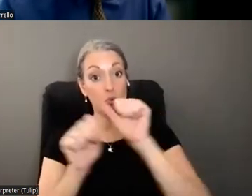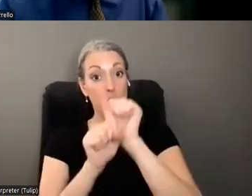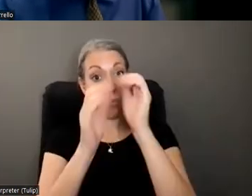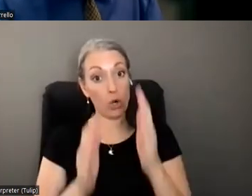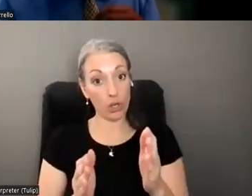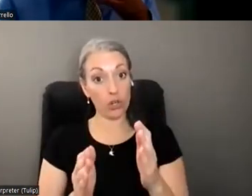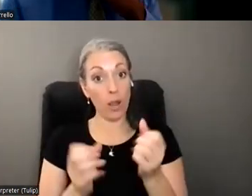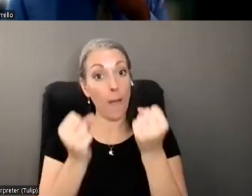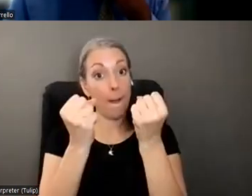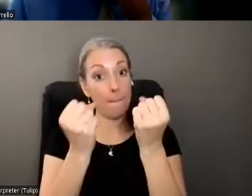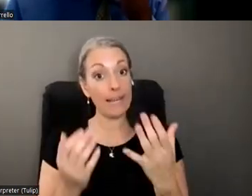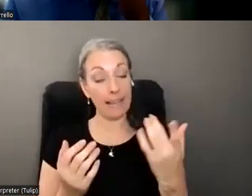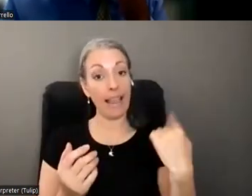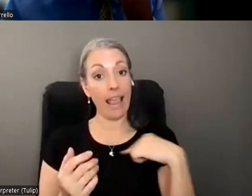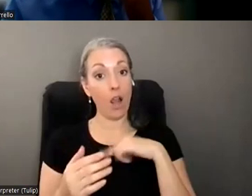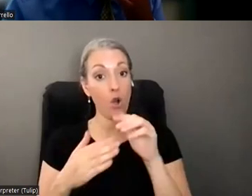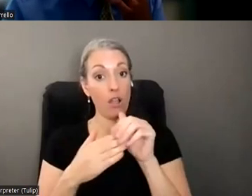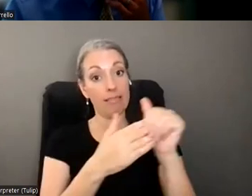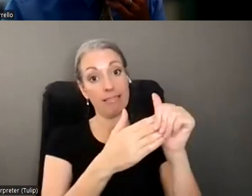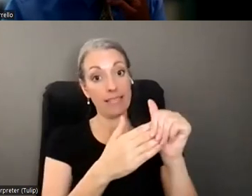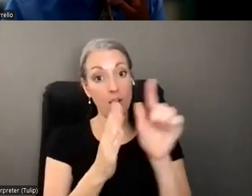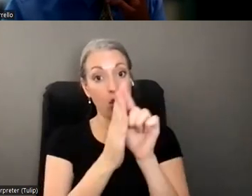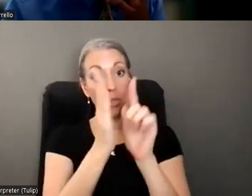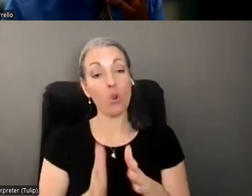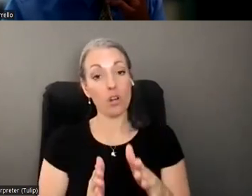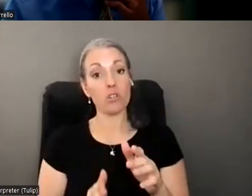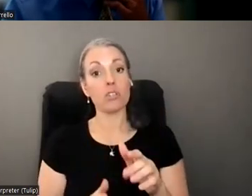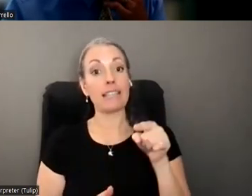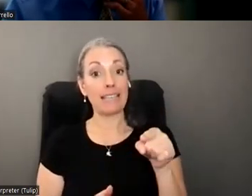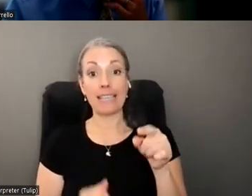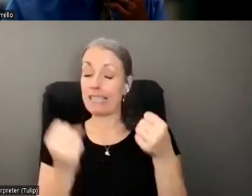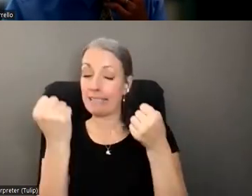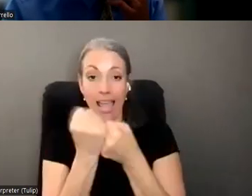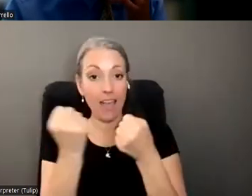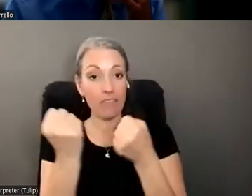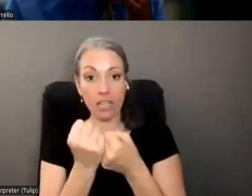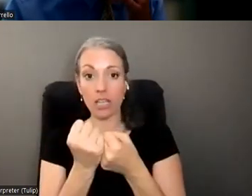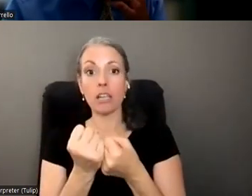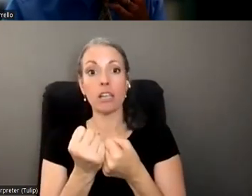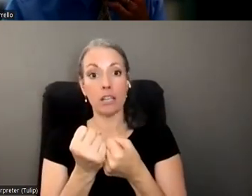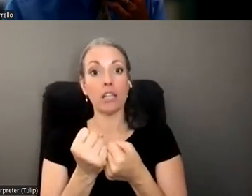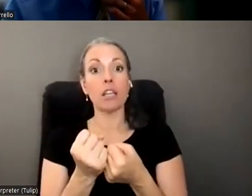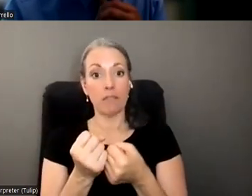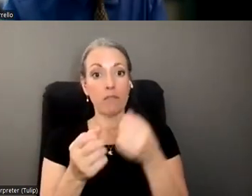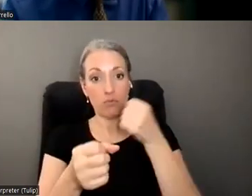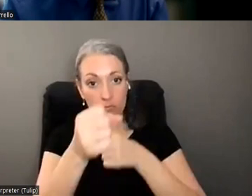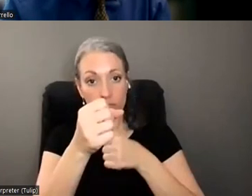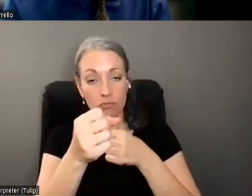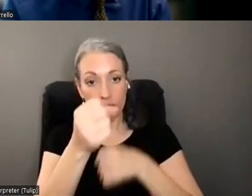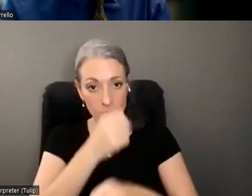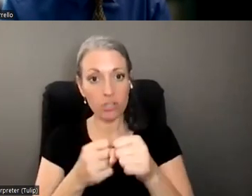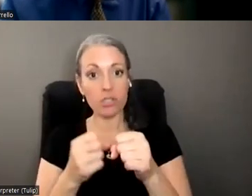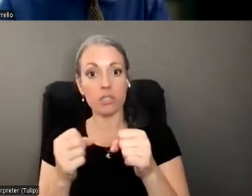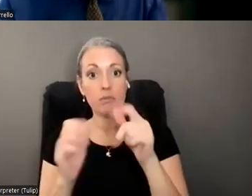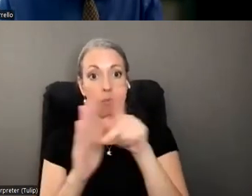of our, um, one of our lead attorneys, Danny Keiserman, I know is a big advocate of trying to get restorative justice principles as part